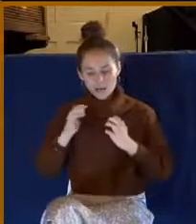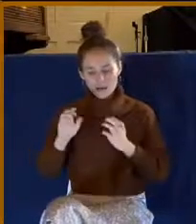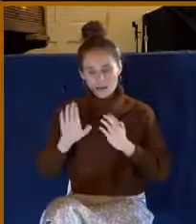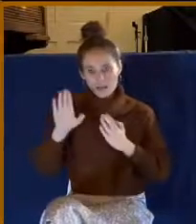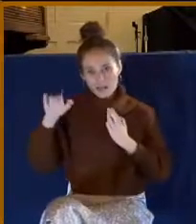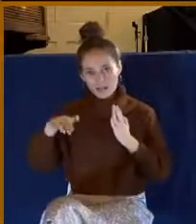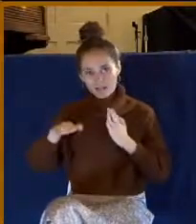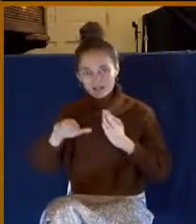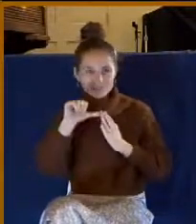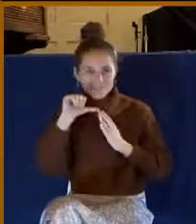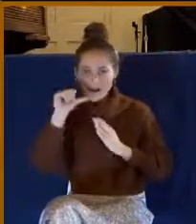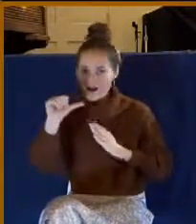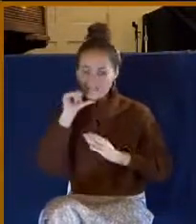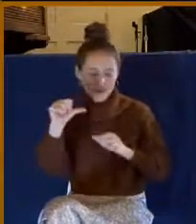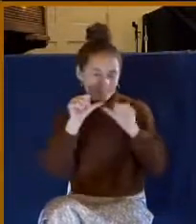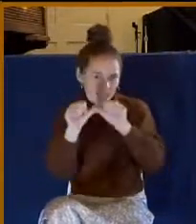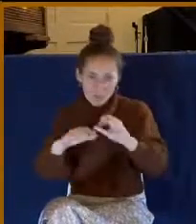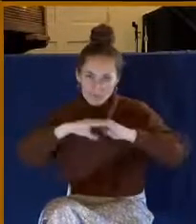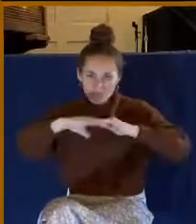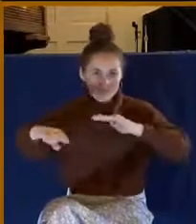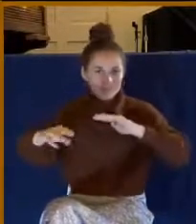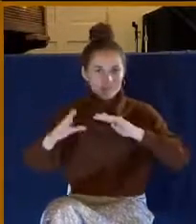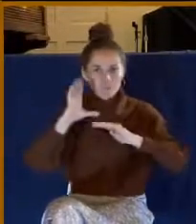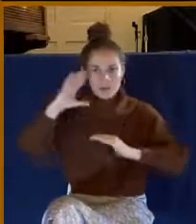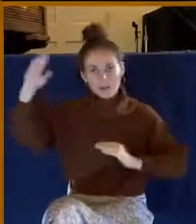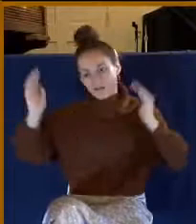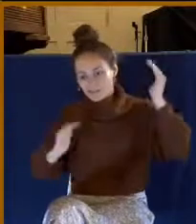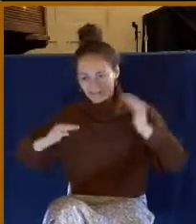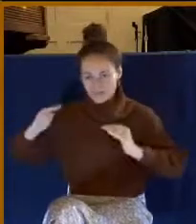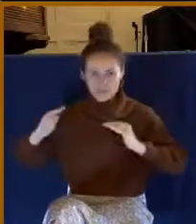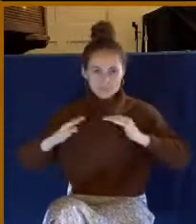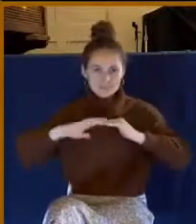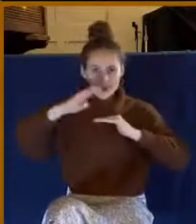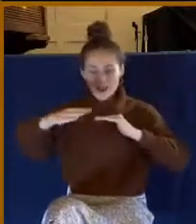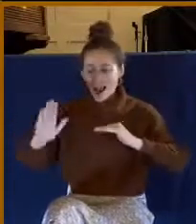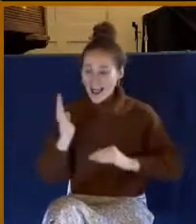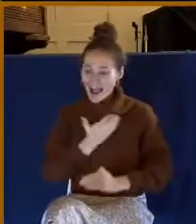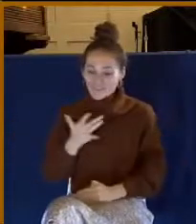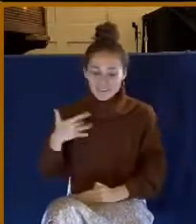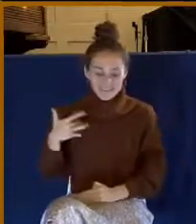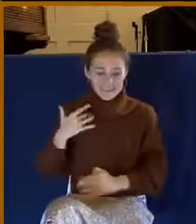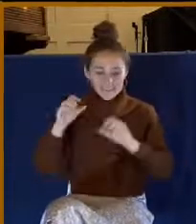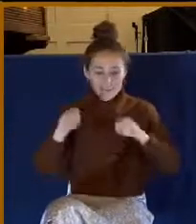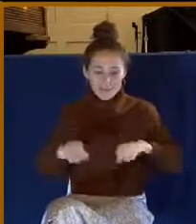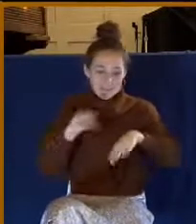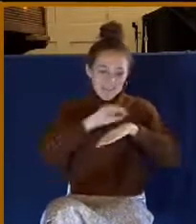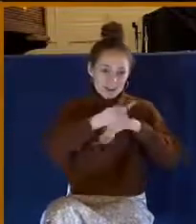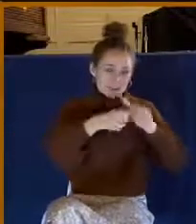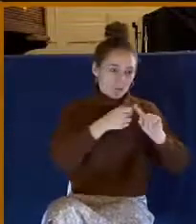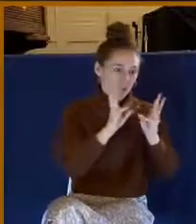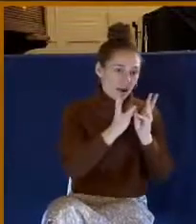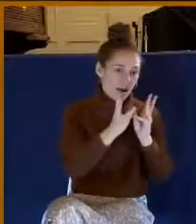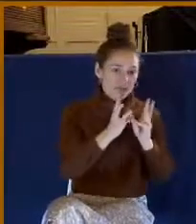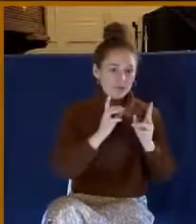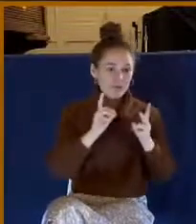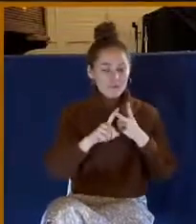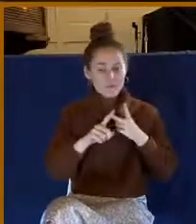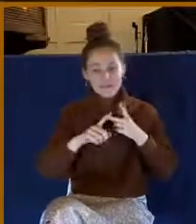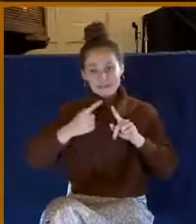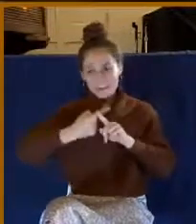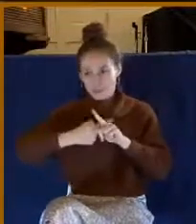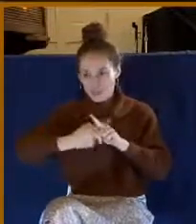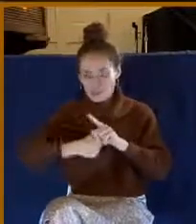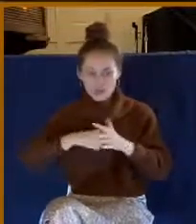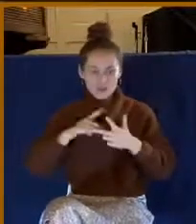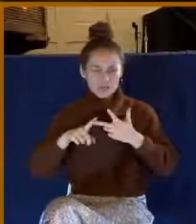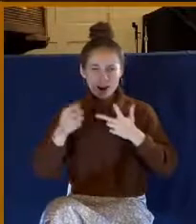understand that? Our feelings sometimes are affected by the weather, by the temperature, by how you're feeling, by the amount